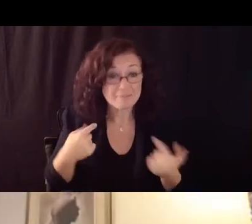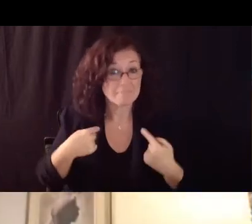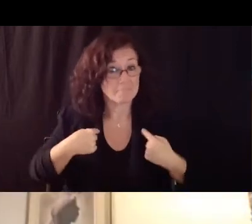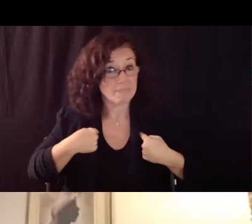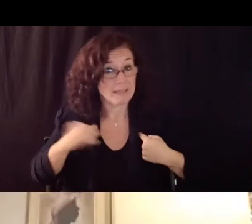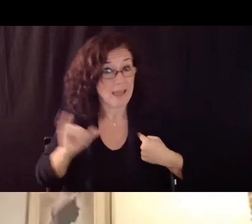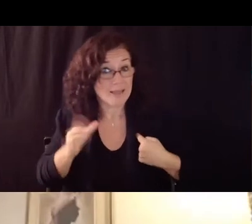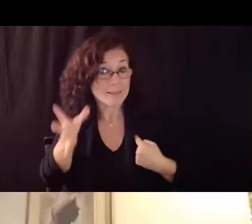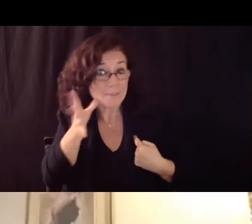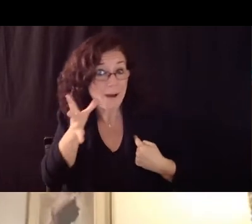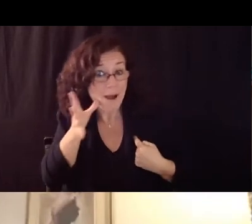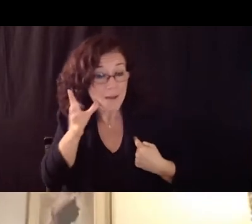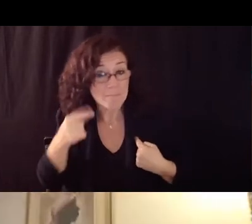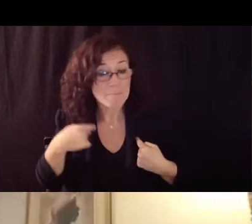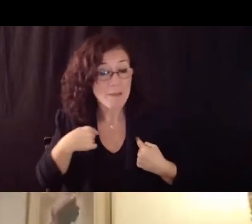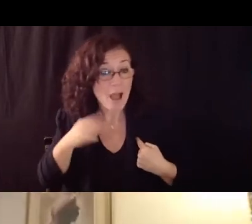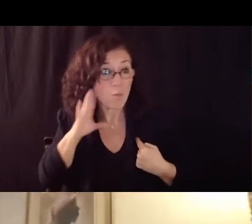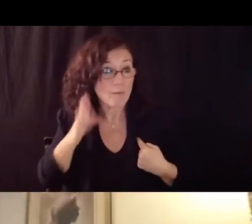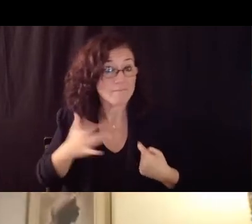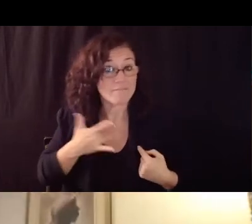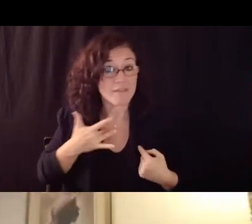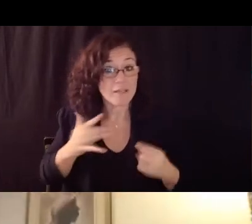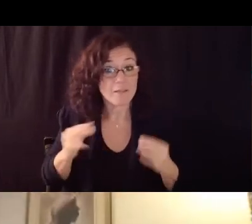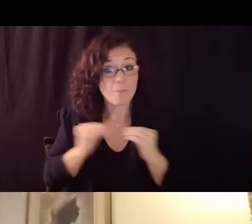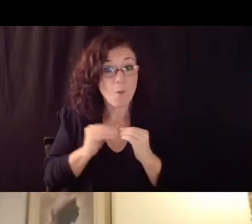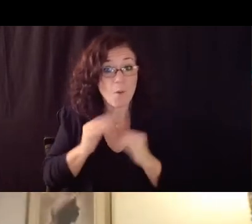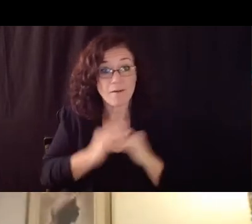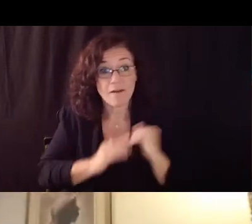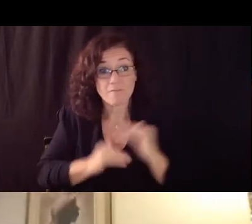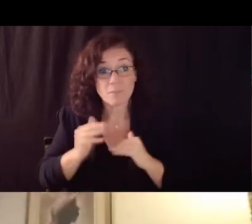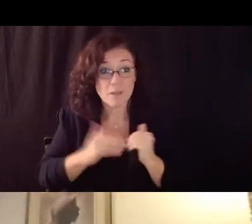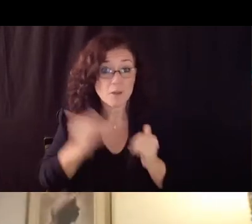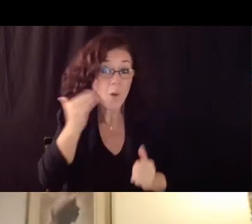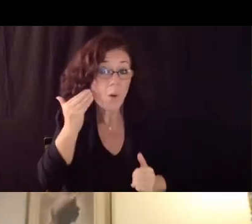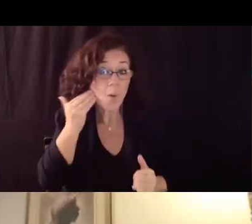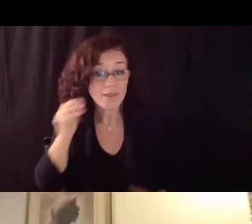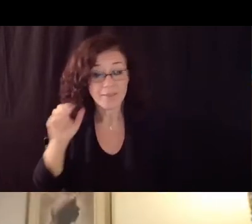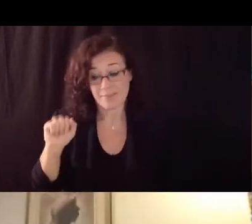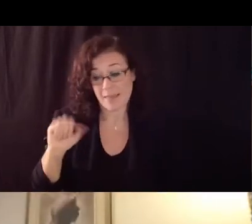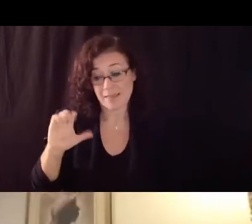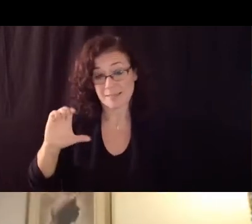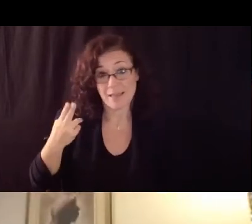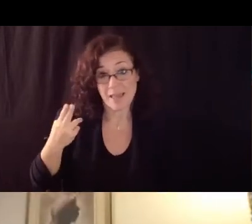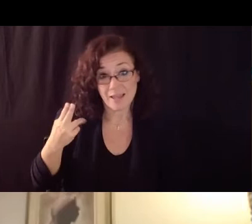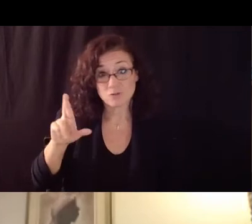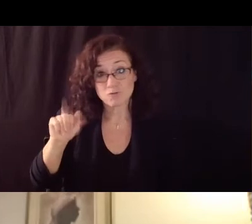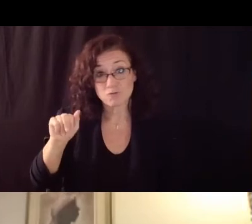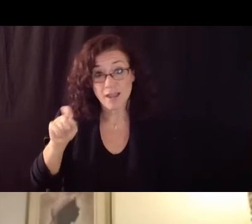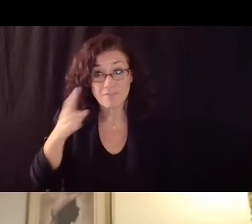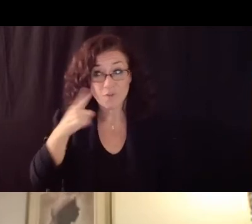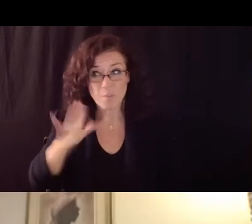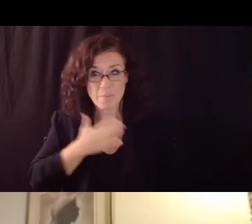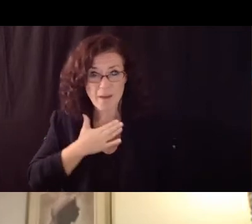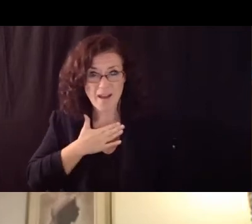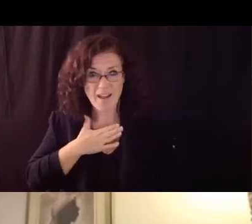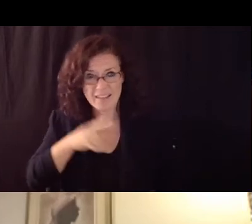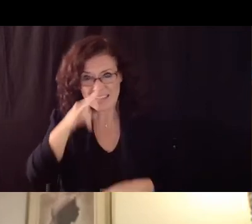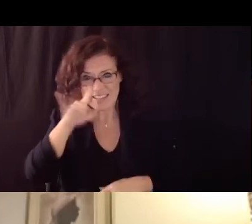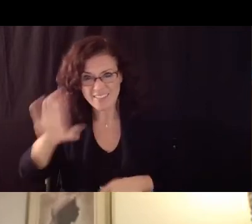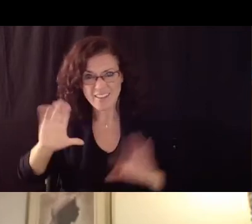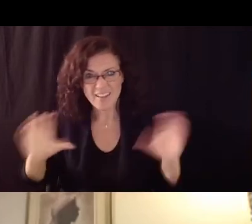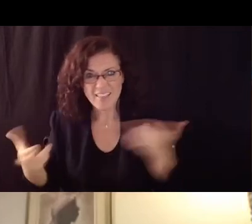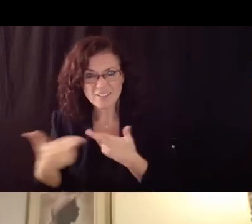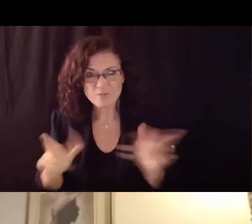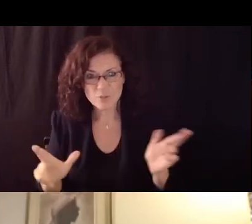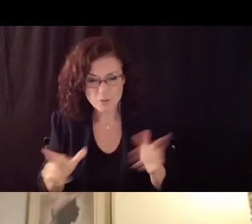knowing um what ach rate uh my son's classroom had so if if that could be something that you're thinking